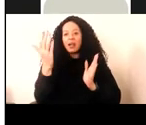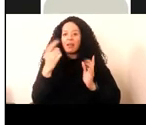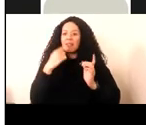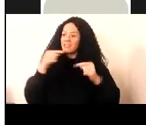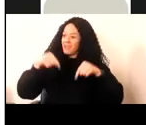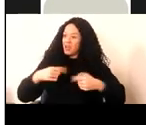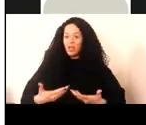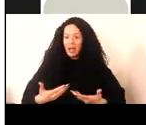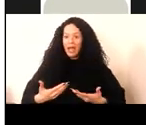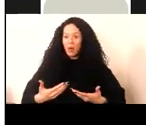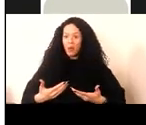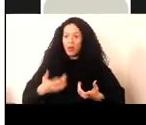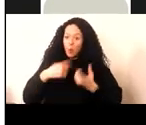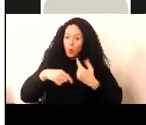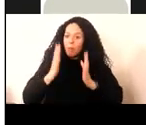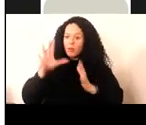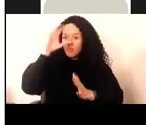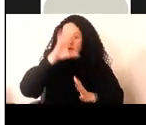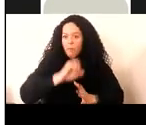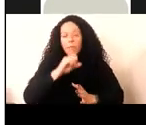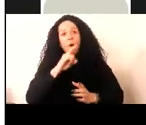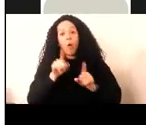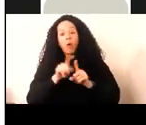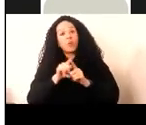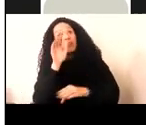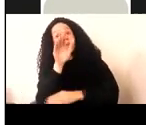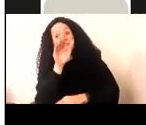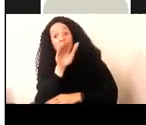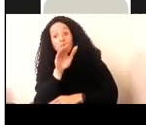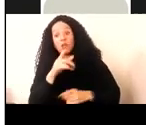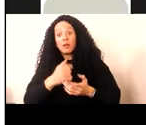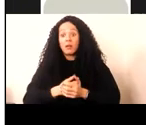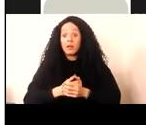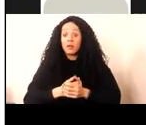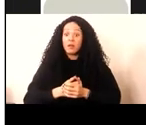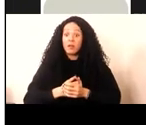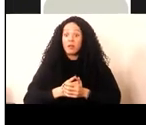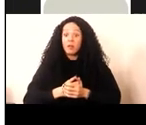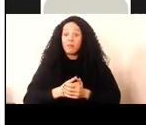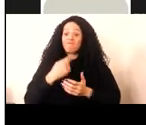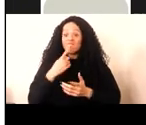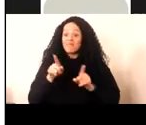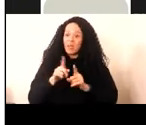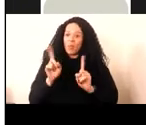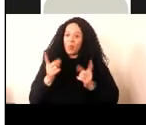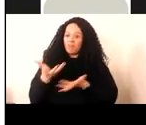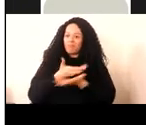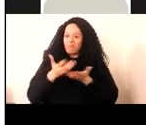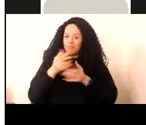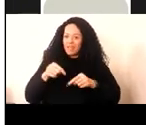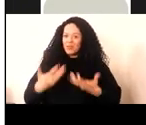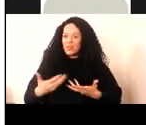And we must remember also into the future. So much of what today is about that also. And just